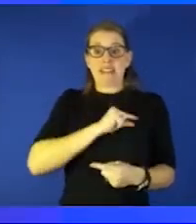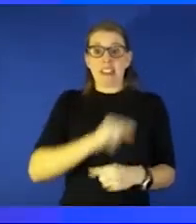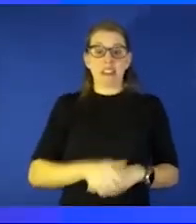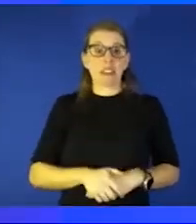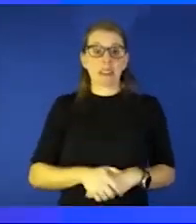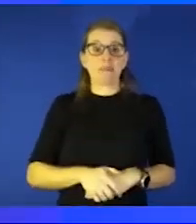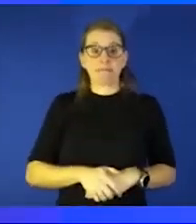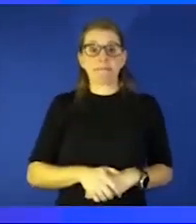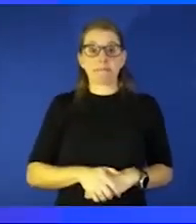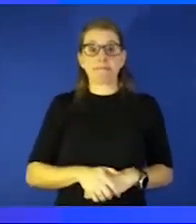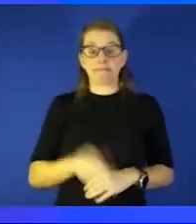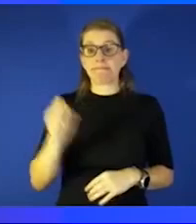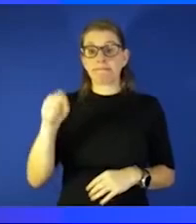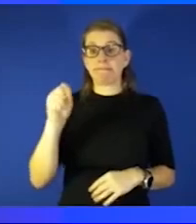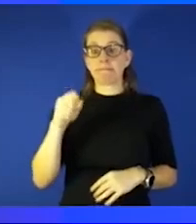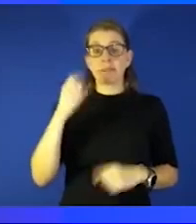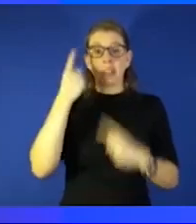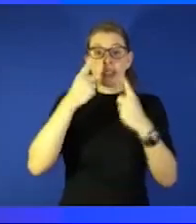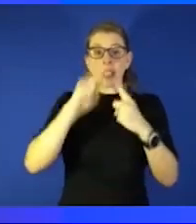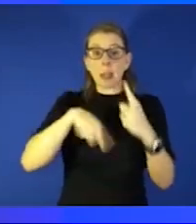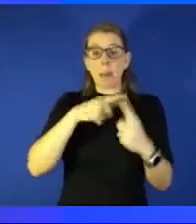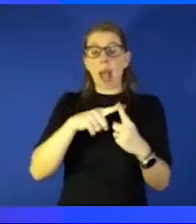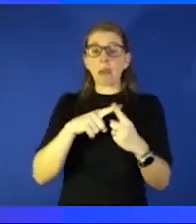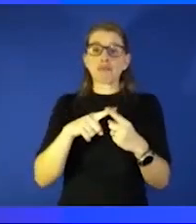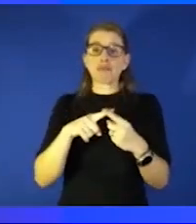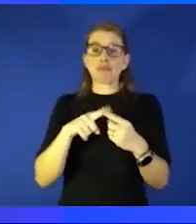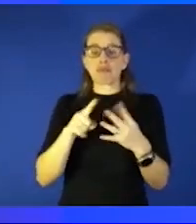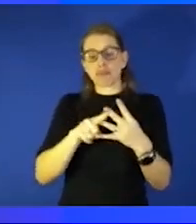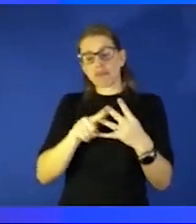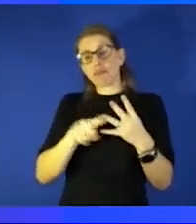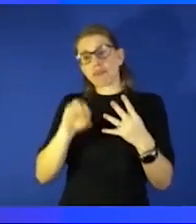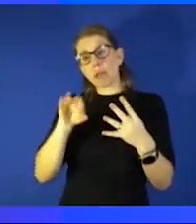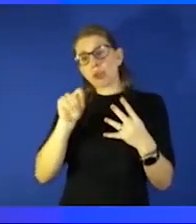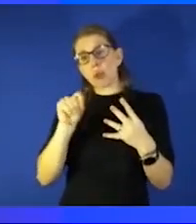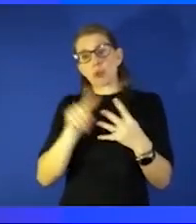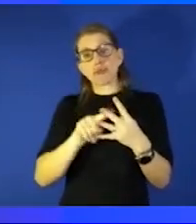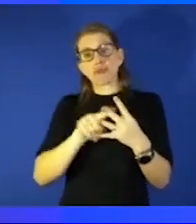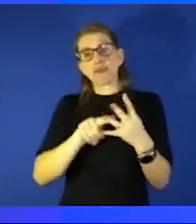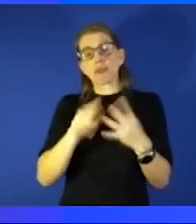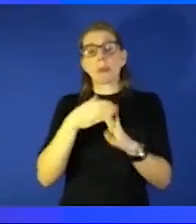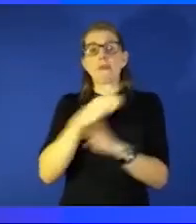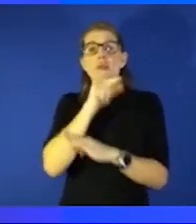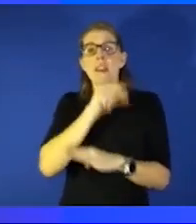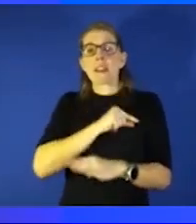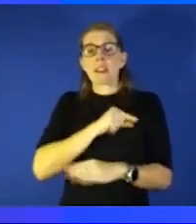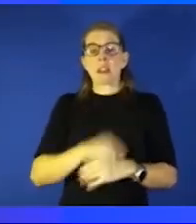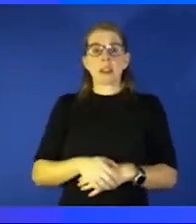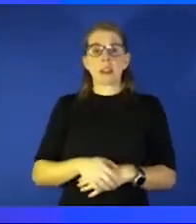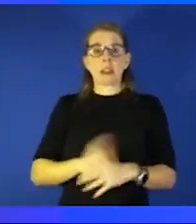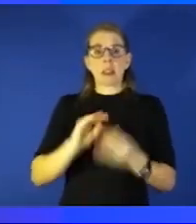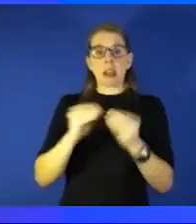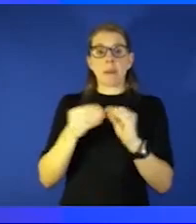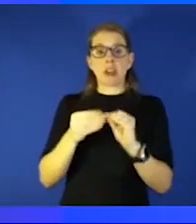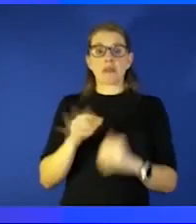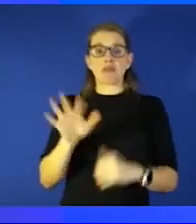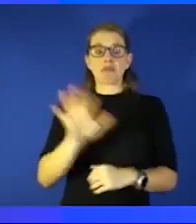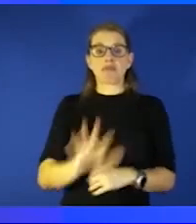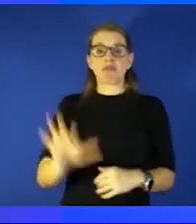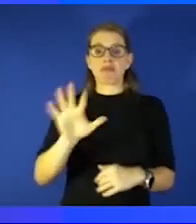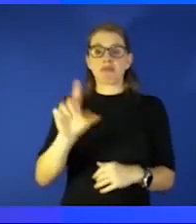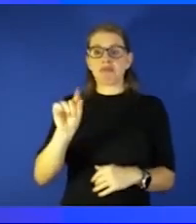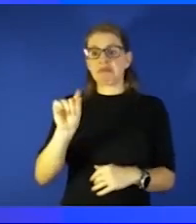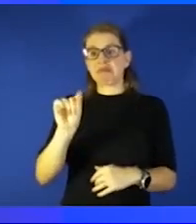you know you think about you know mid-October before Thanksgiving you know those numbers were maybe I think in the 20s